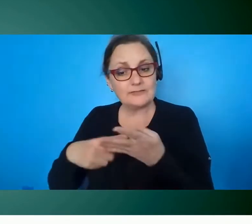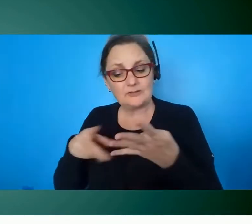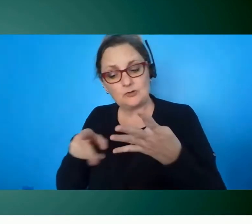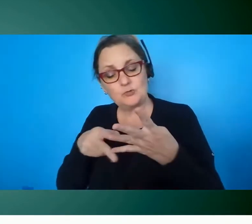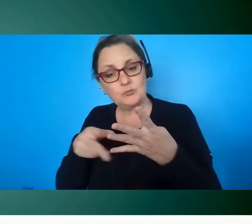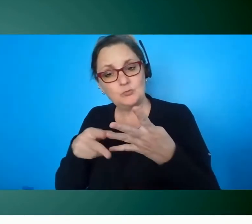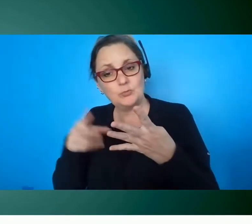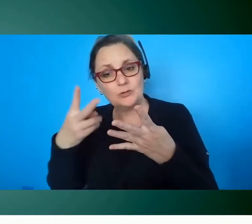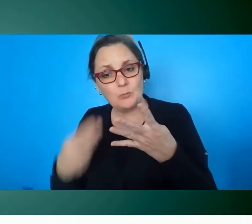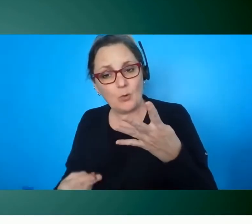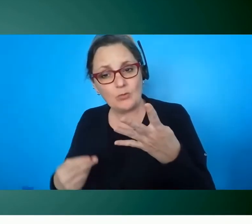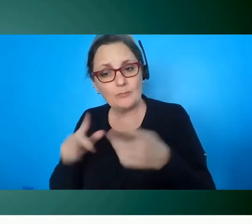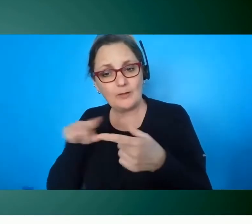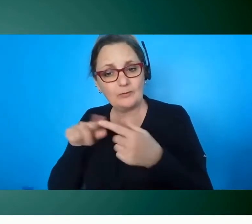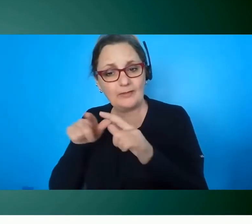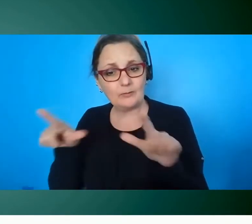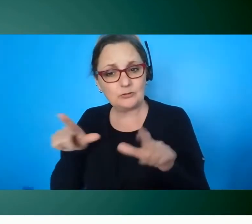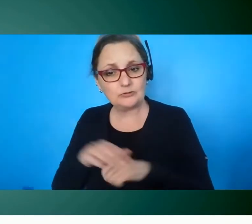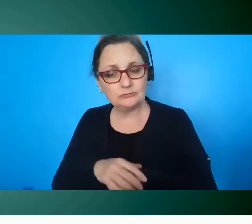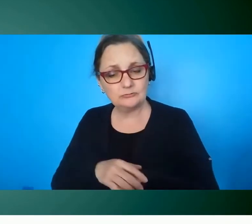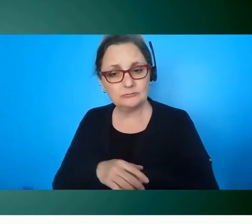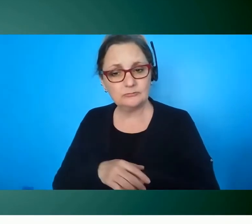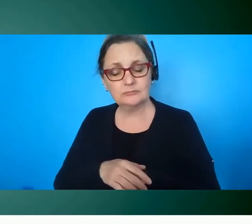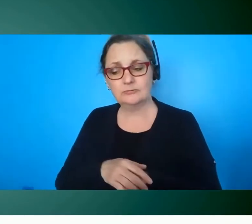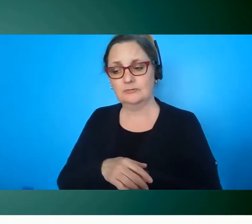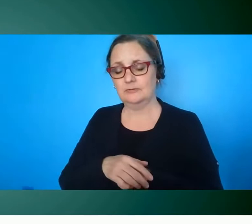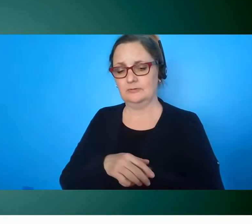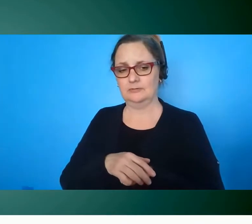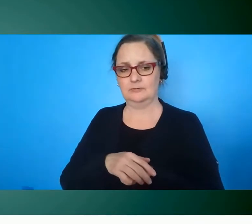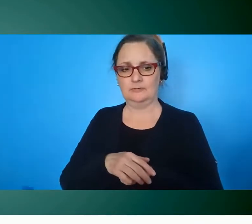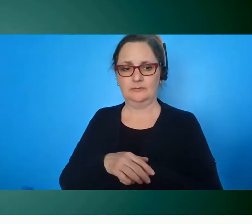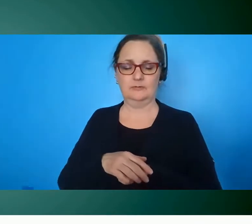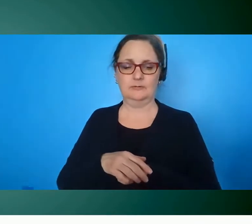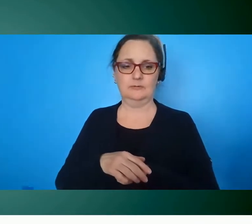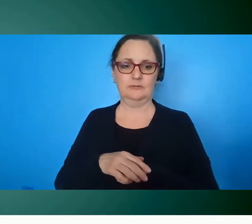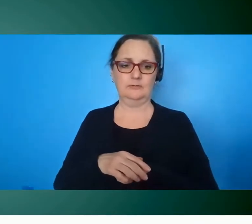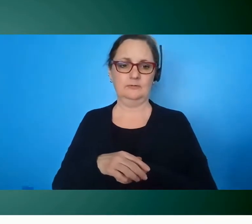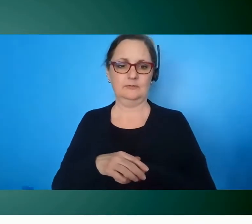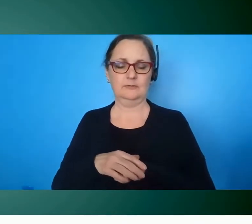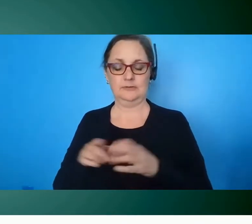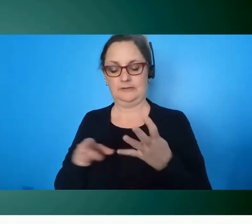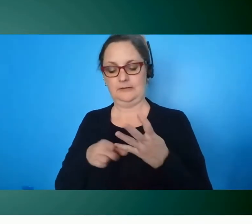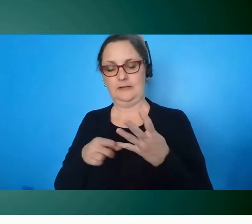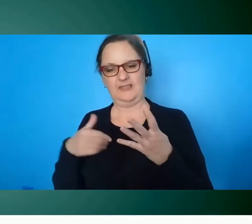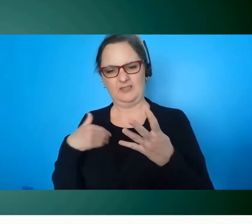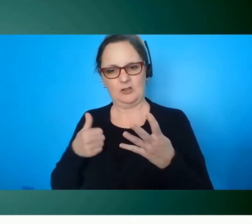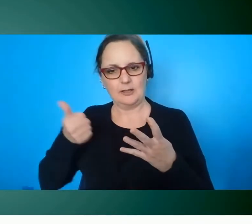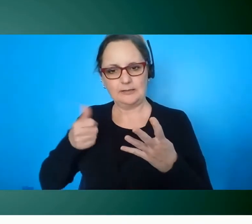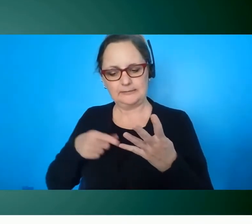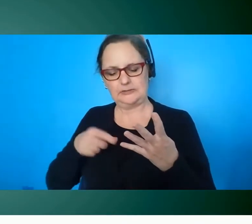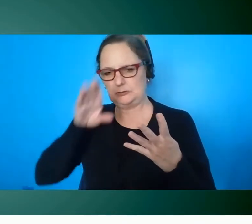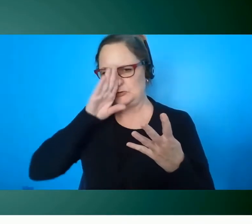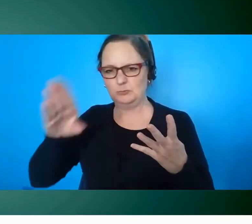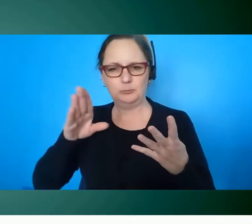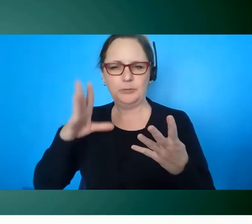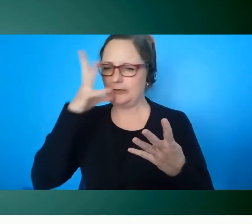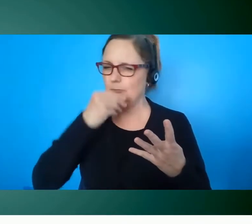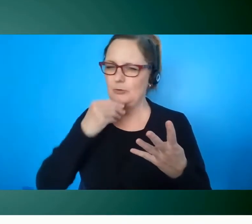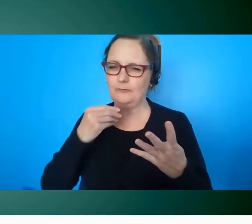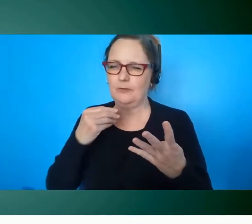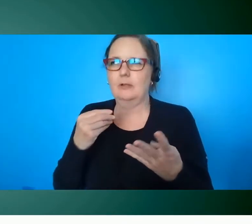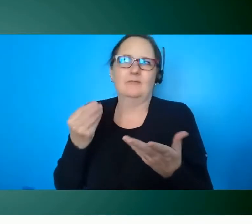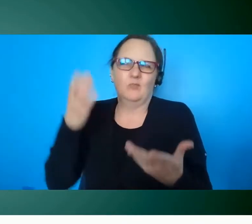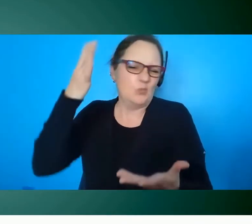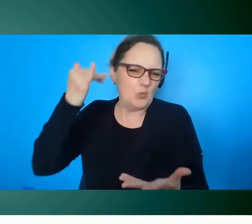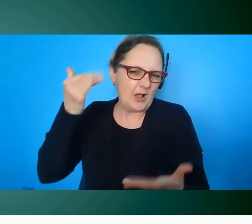about language um one uh you my youngest who is quite blunt and beautiful i don't know where she got that